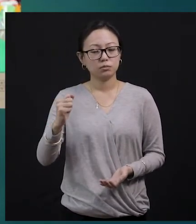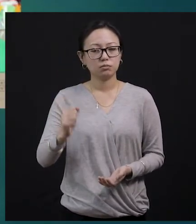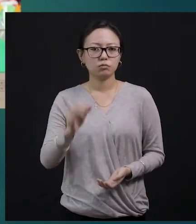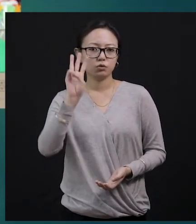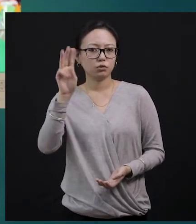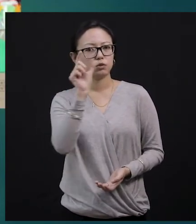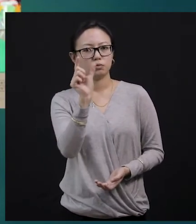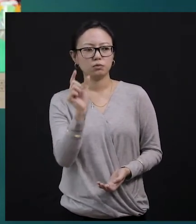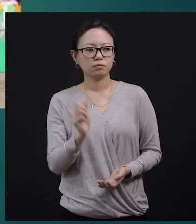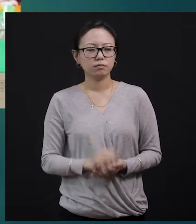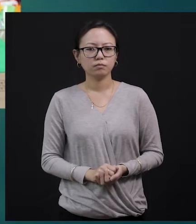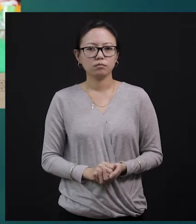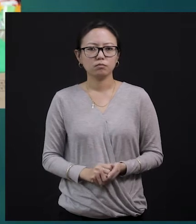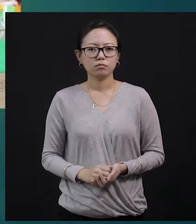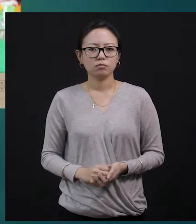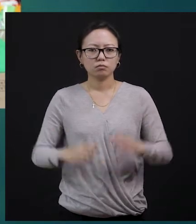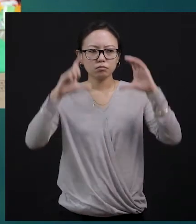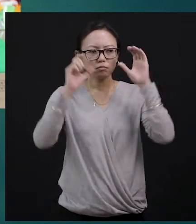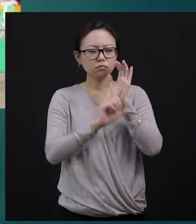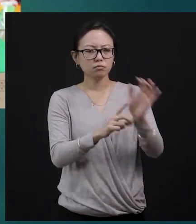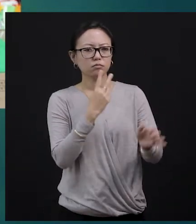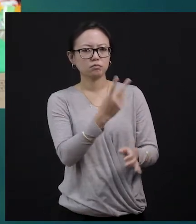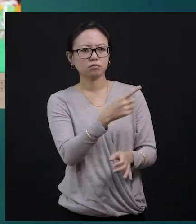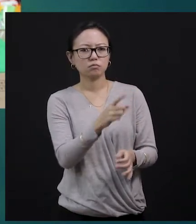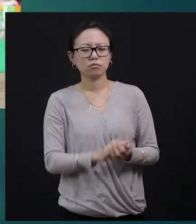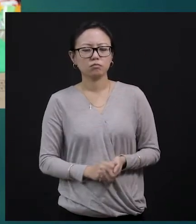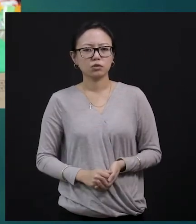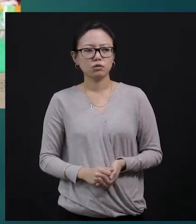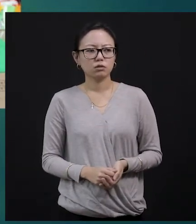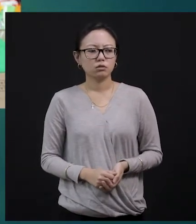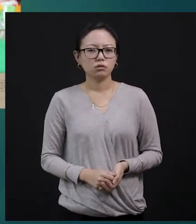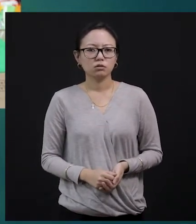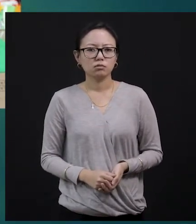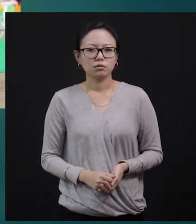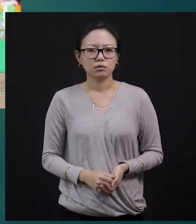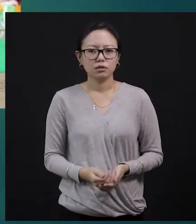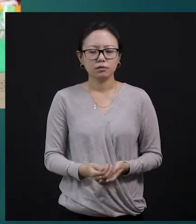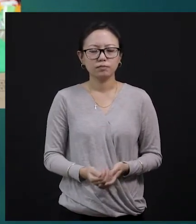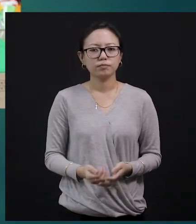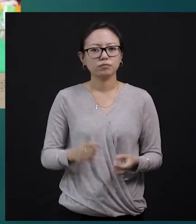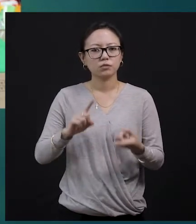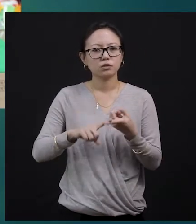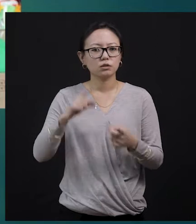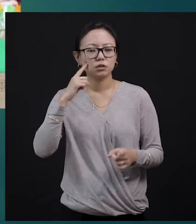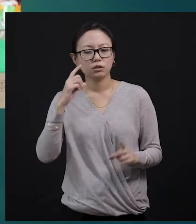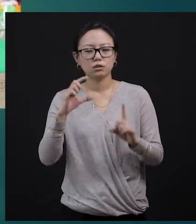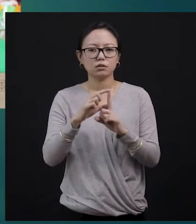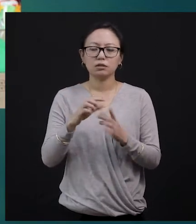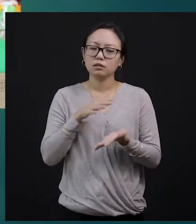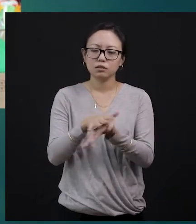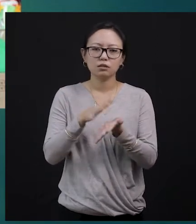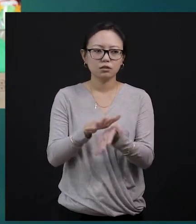Yes, these are pictures from it celebration. We hear people wishing each other on the it festival, right?